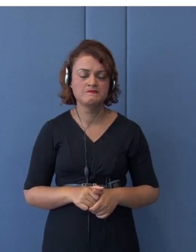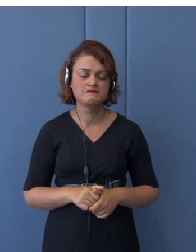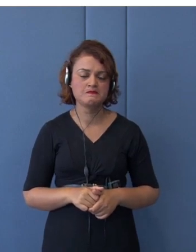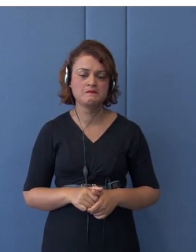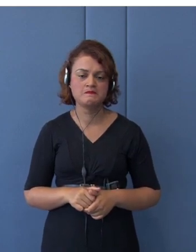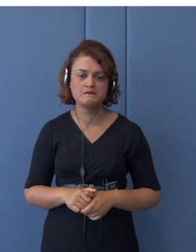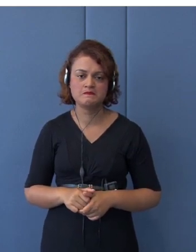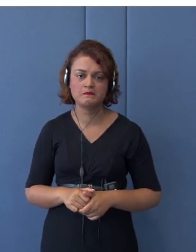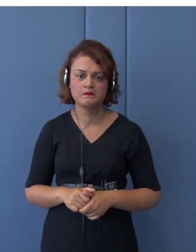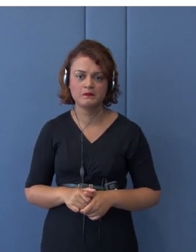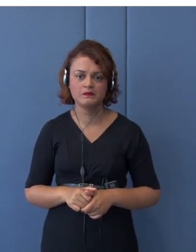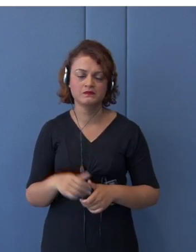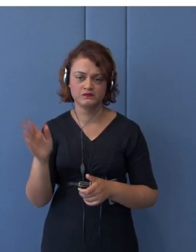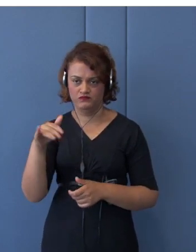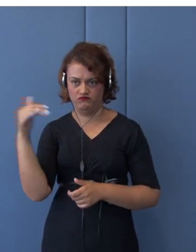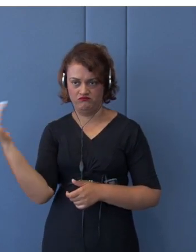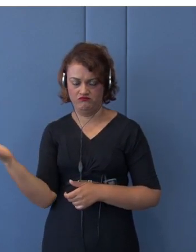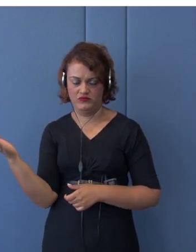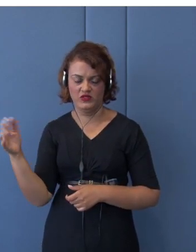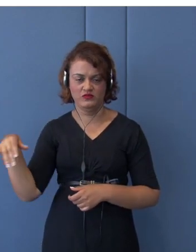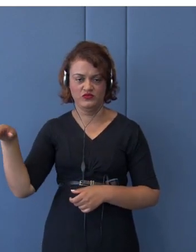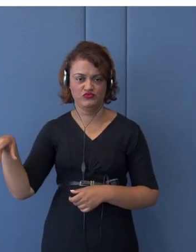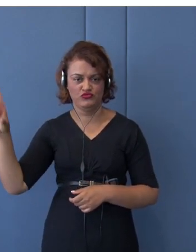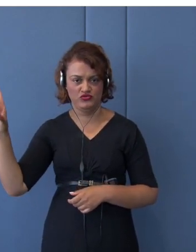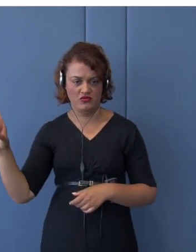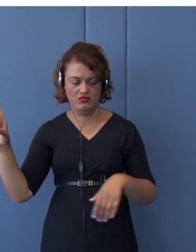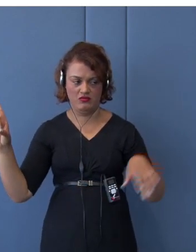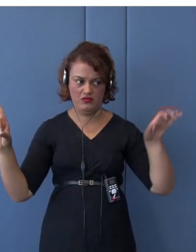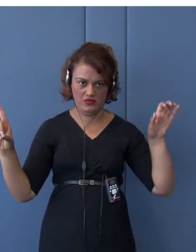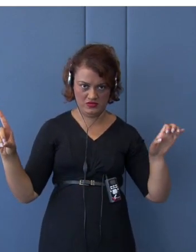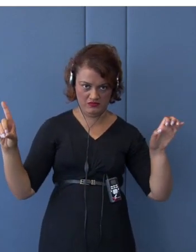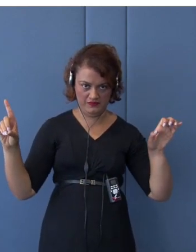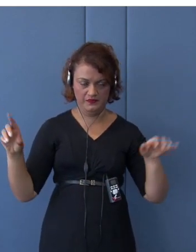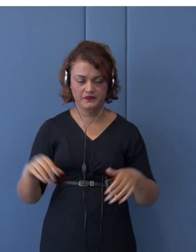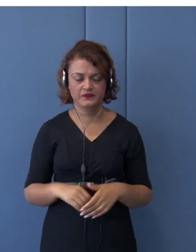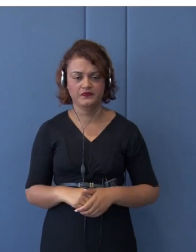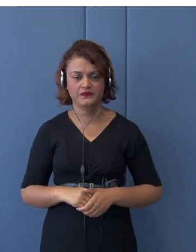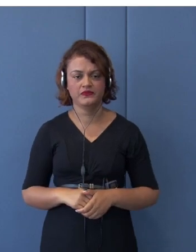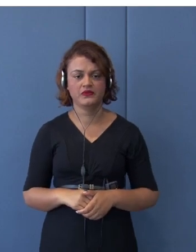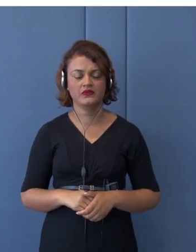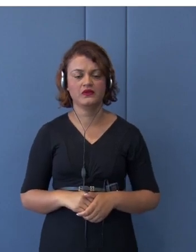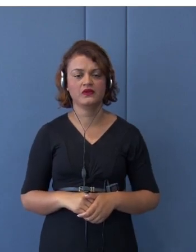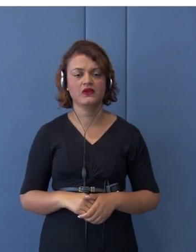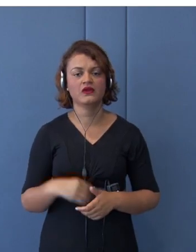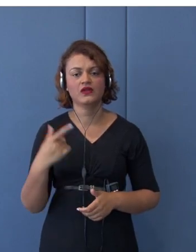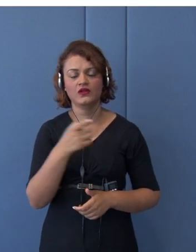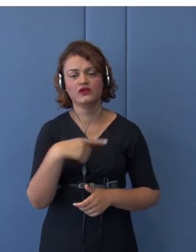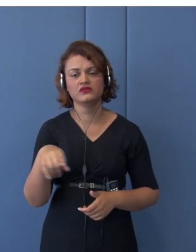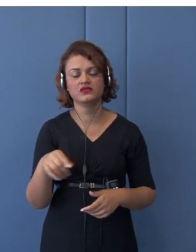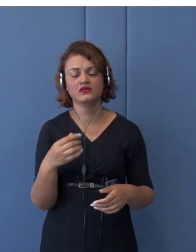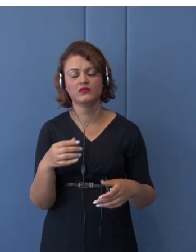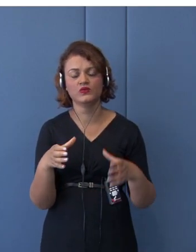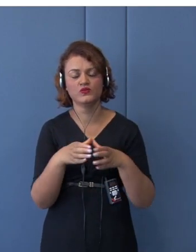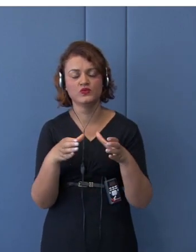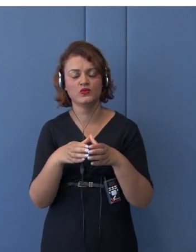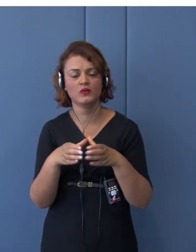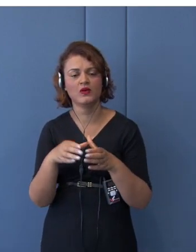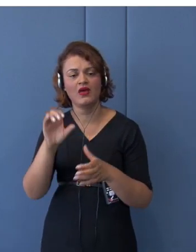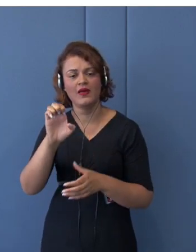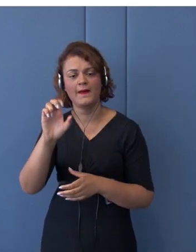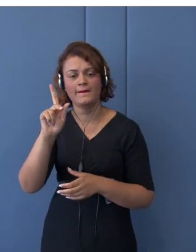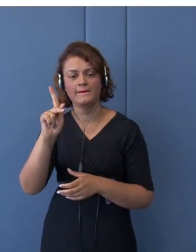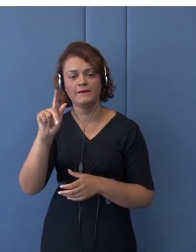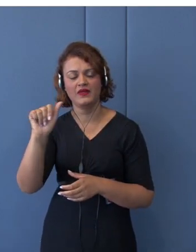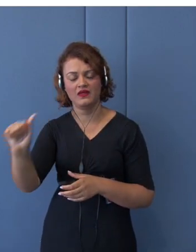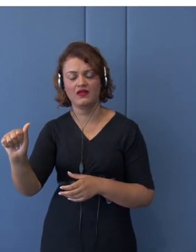-hand side, we have already a number of EPAs, bilateral ones, and then, for the East